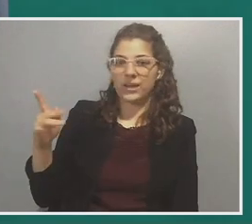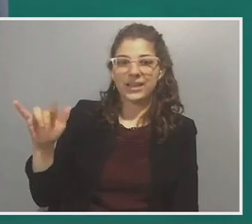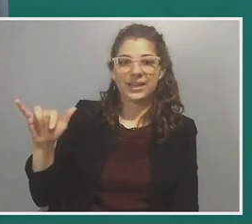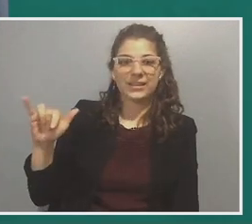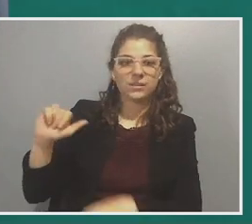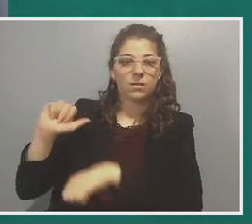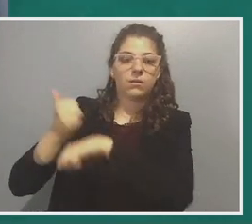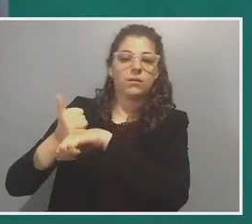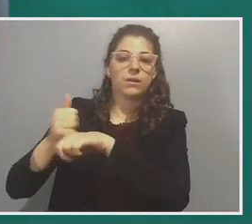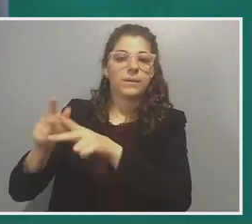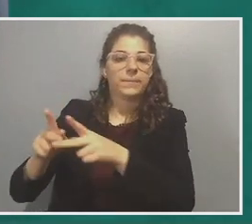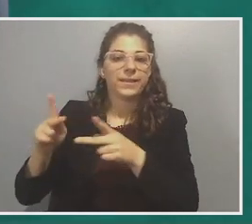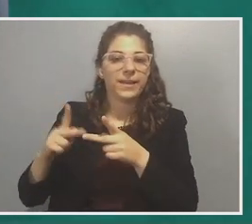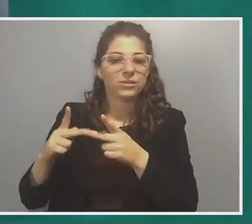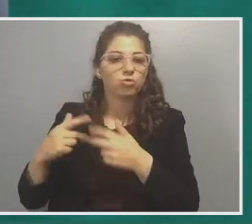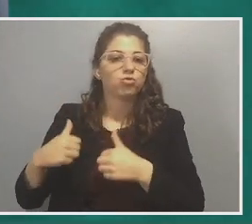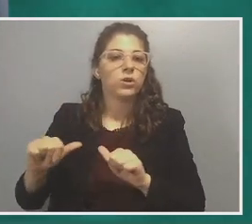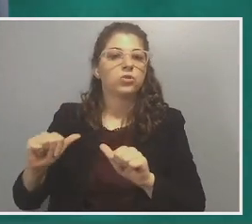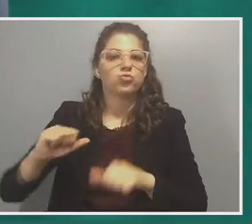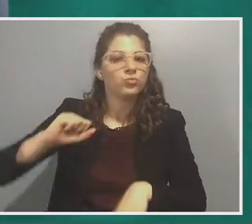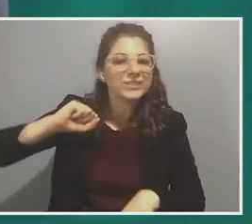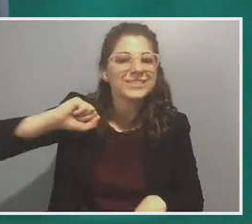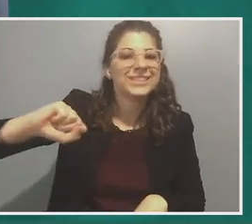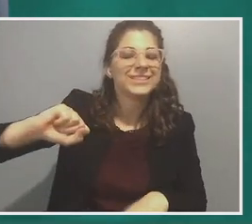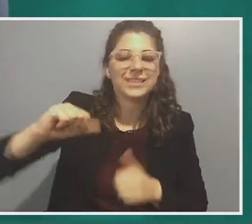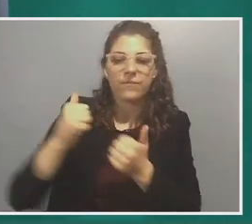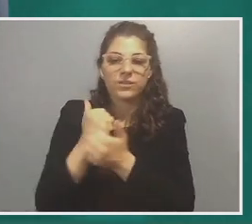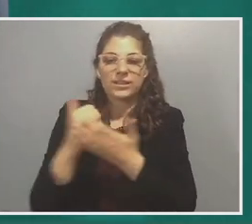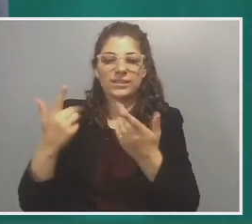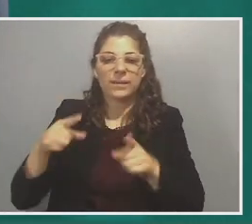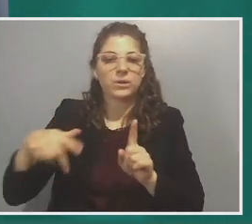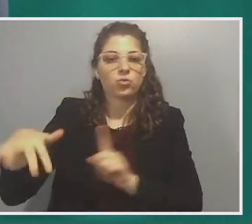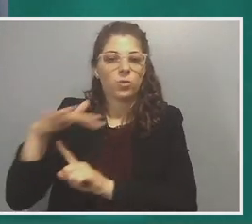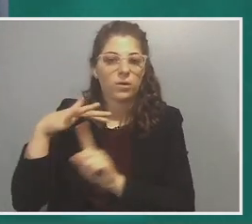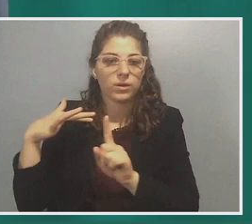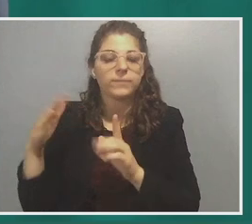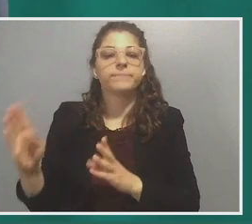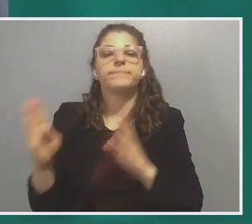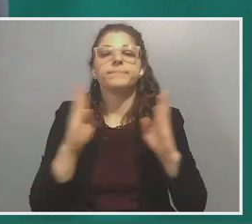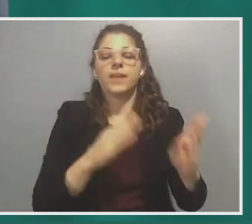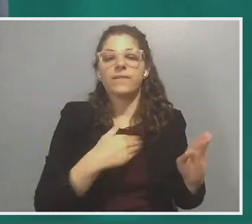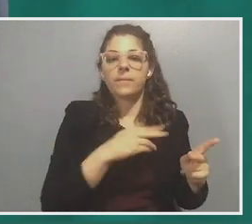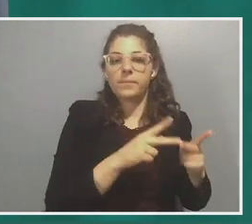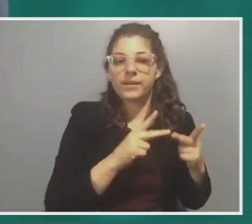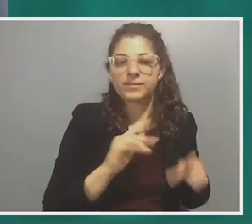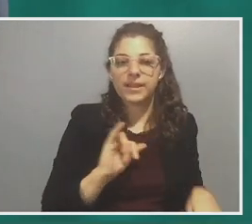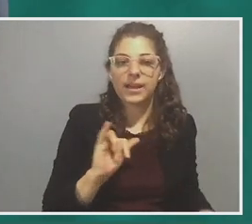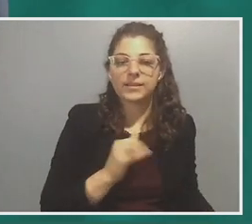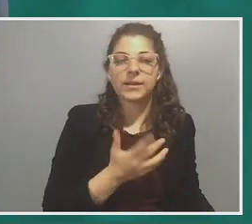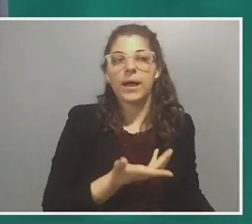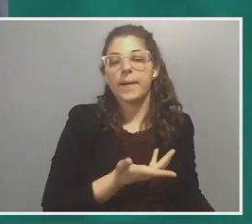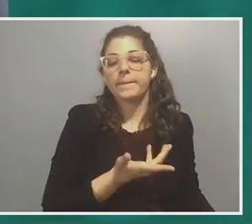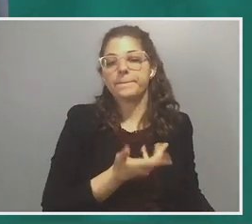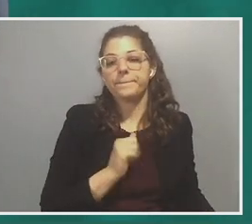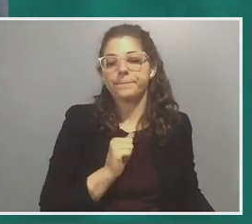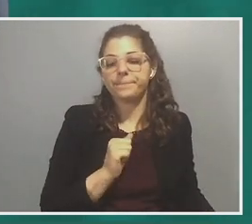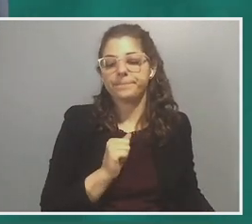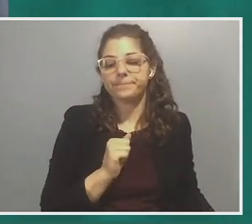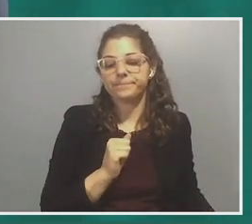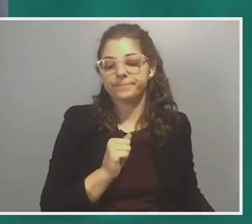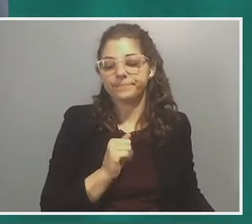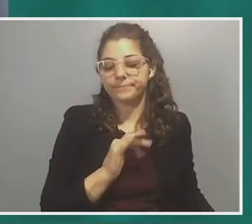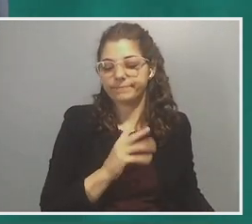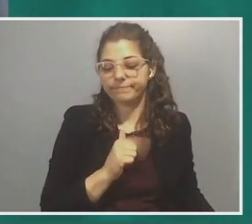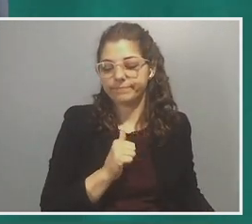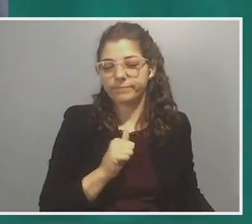this place attempting to resist all that is happening around it. And then you have a place like, um, uh, the